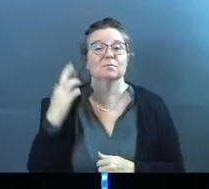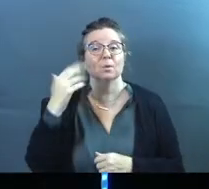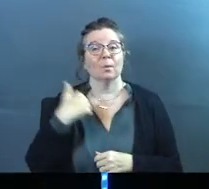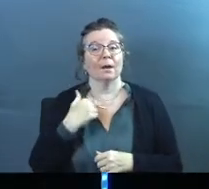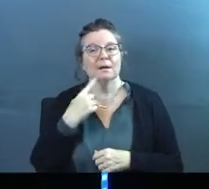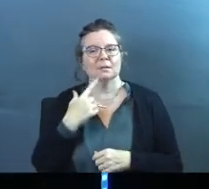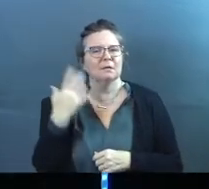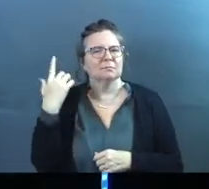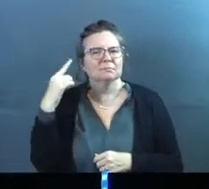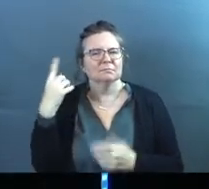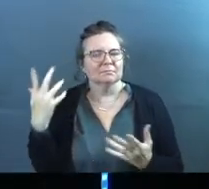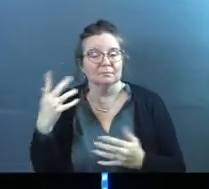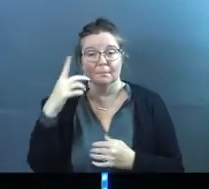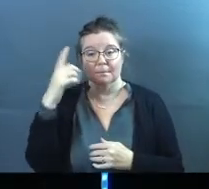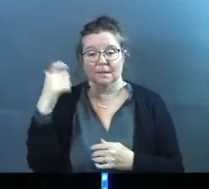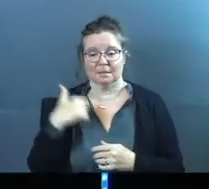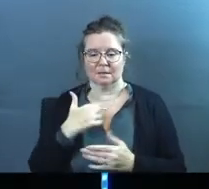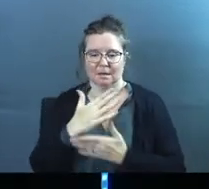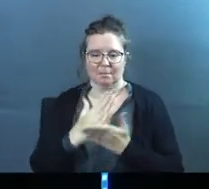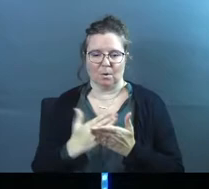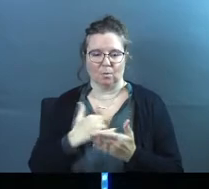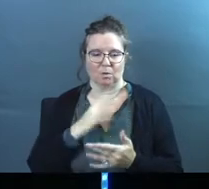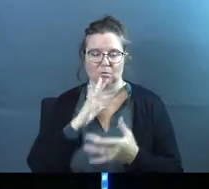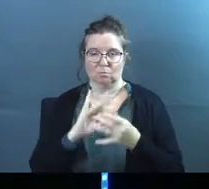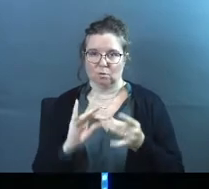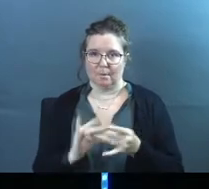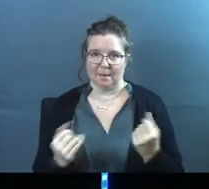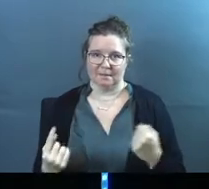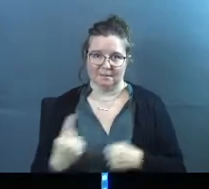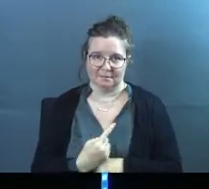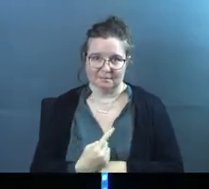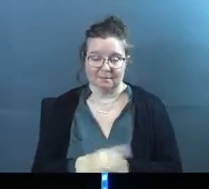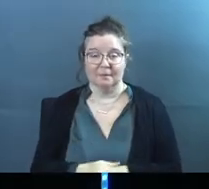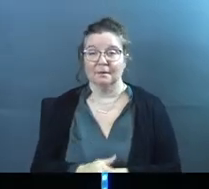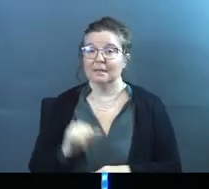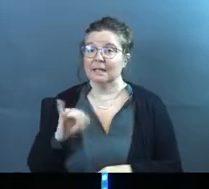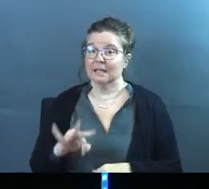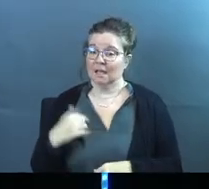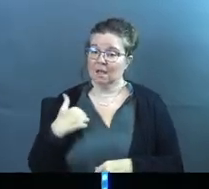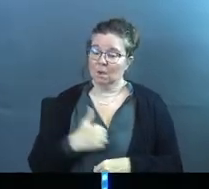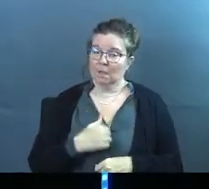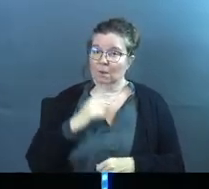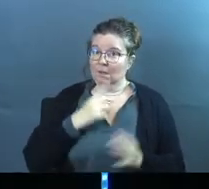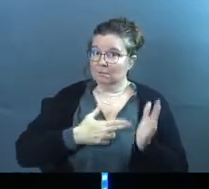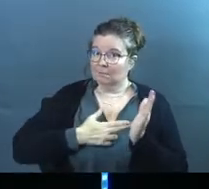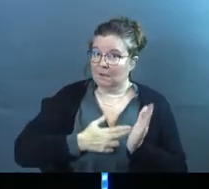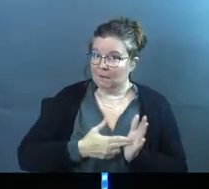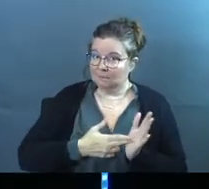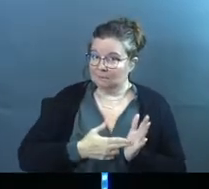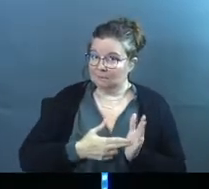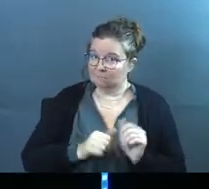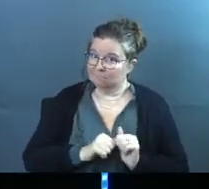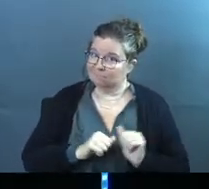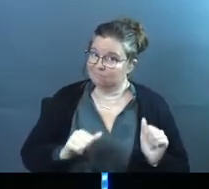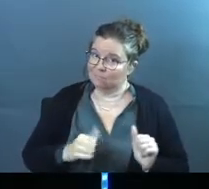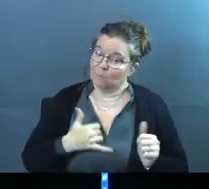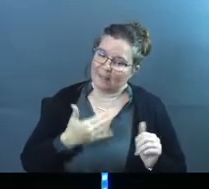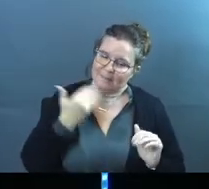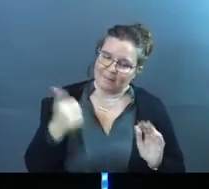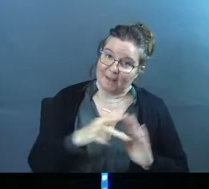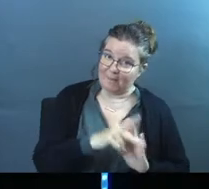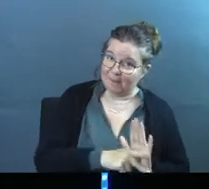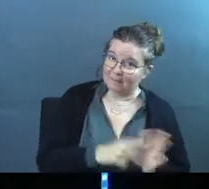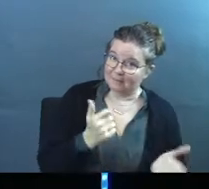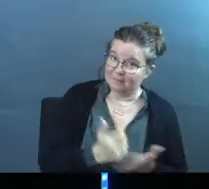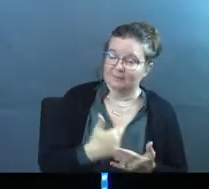reason I say all that is because it's part of what we're going to talk about today. If we were being super honest, which honesty is the best policy,